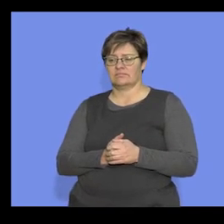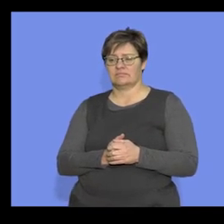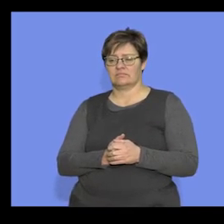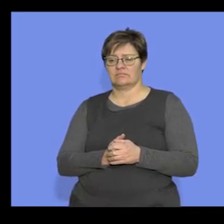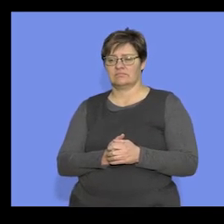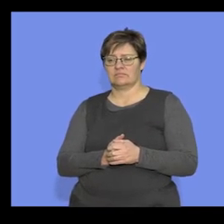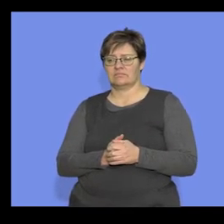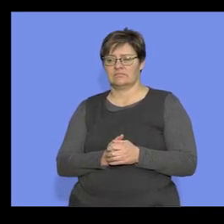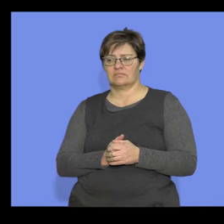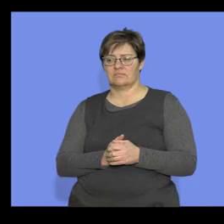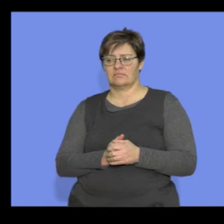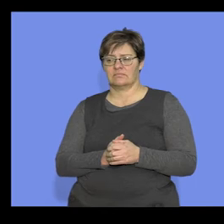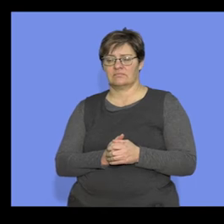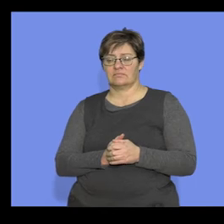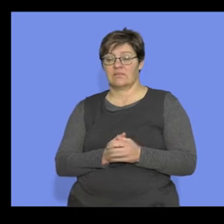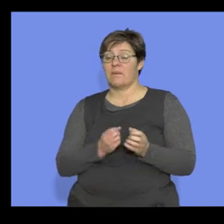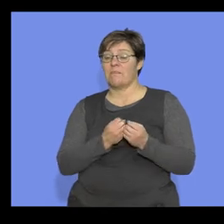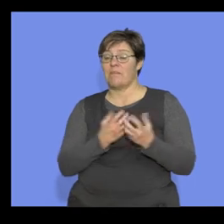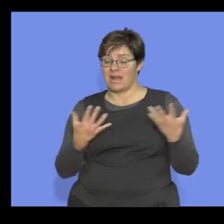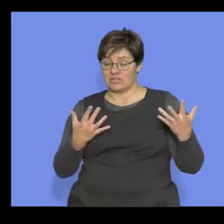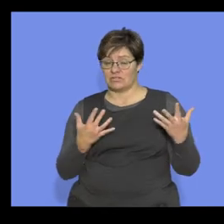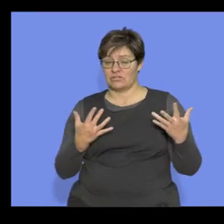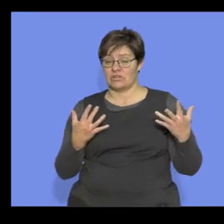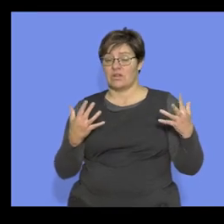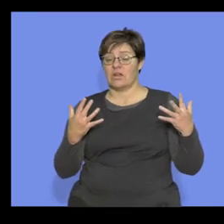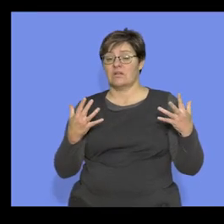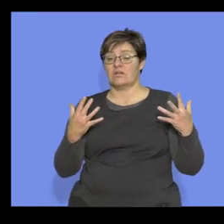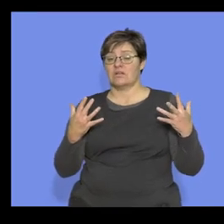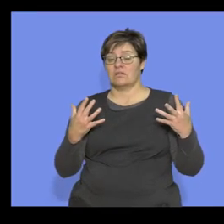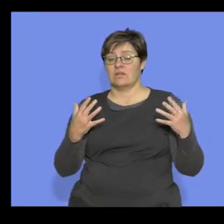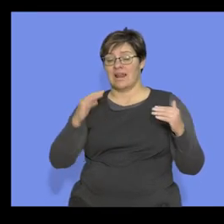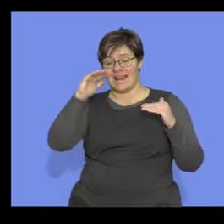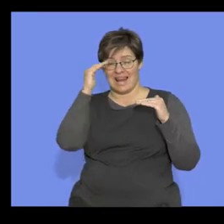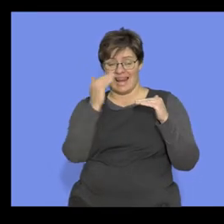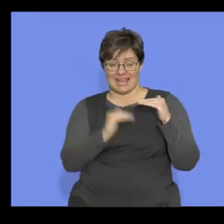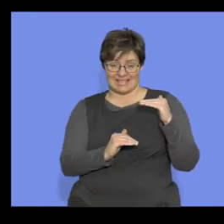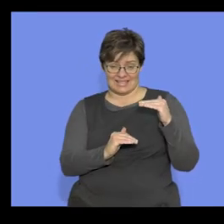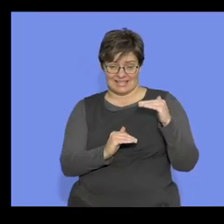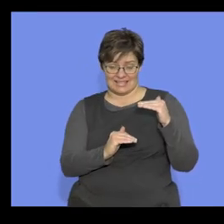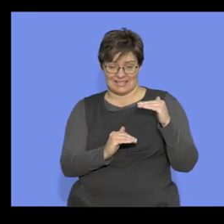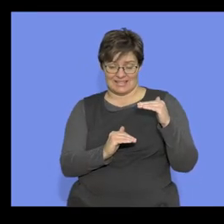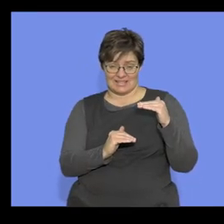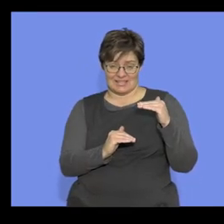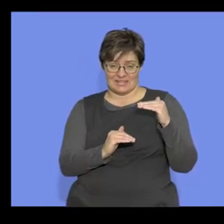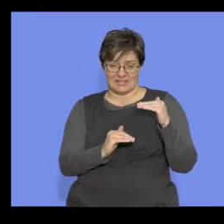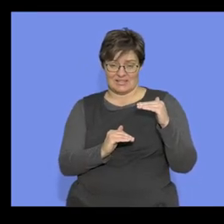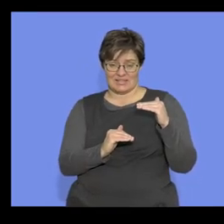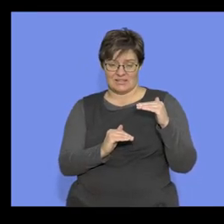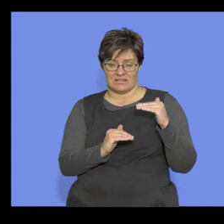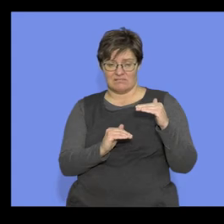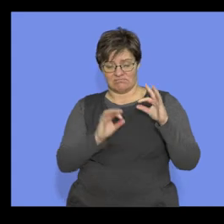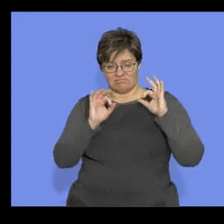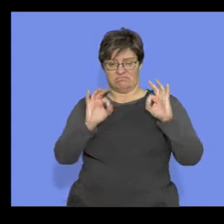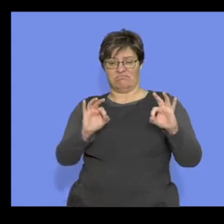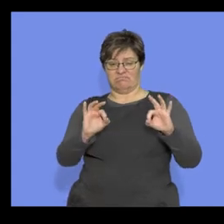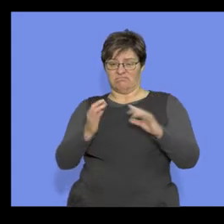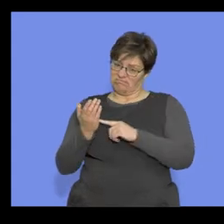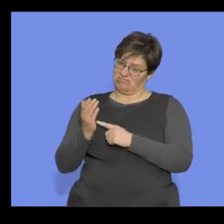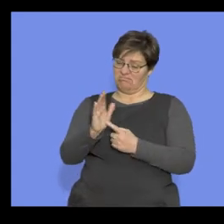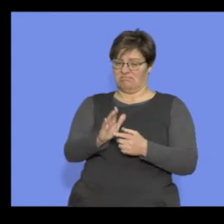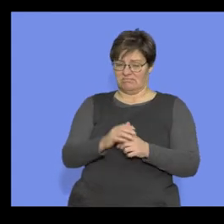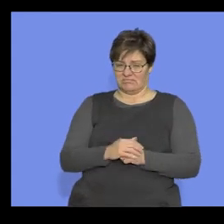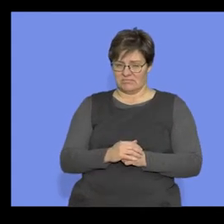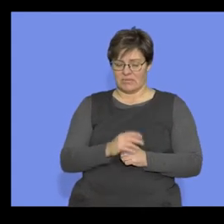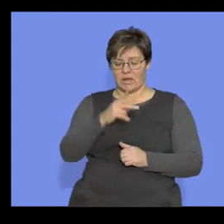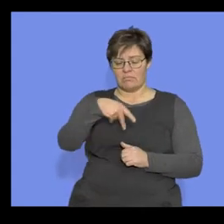much less prominent.